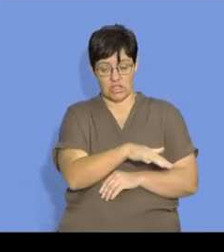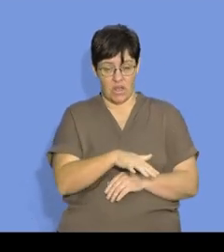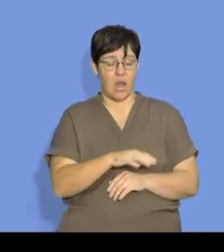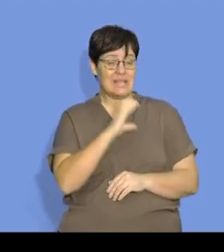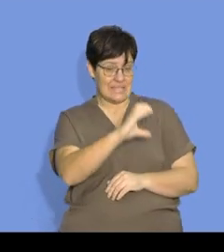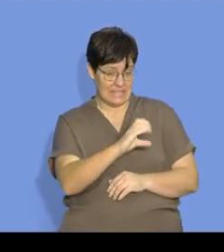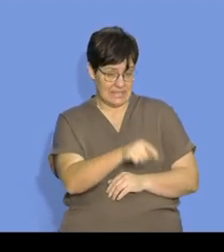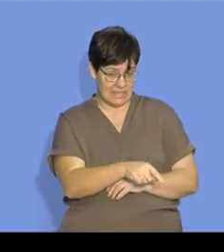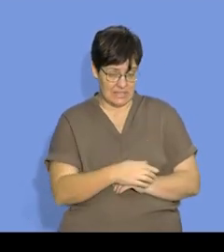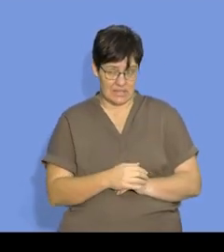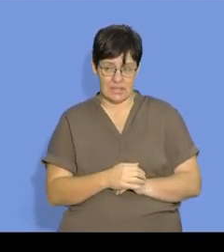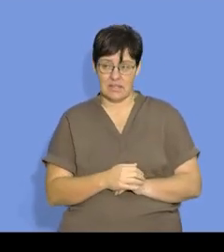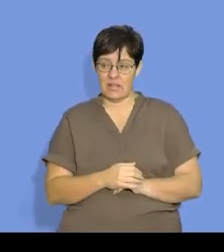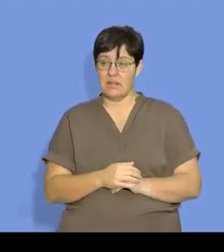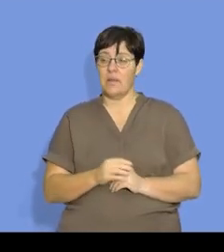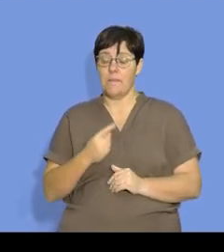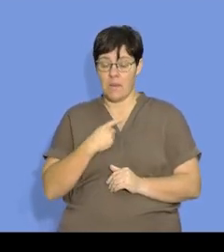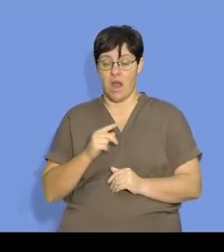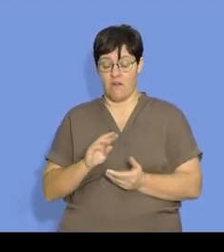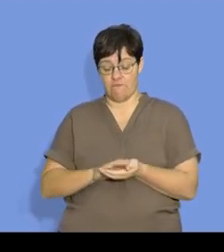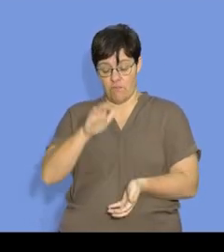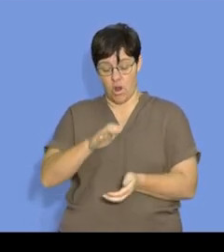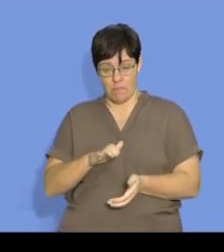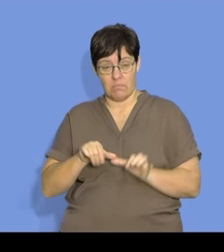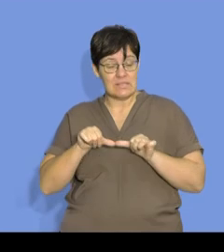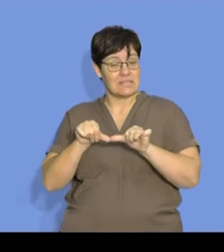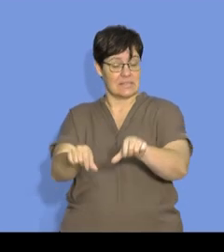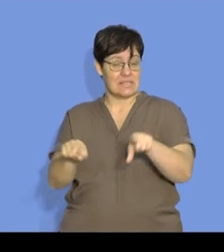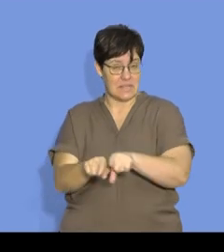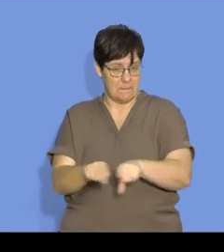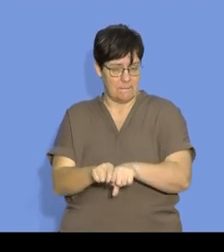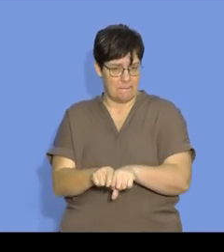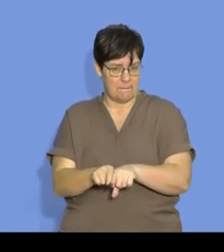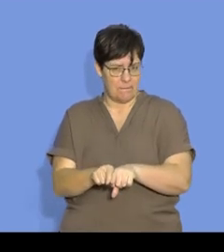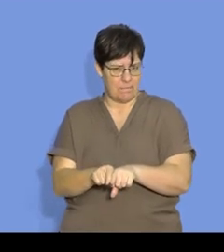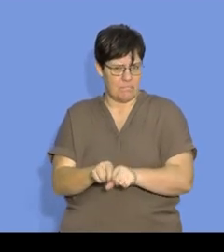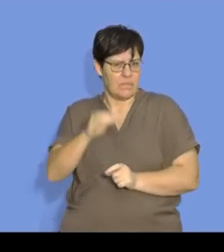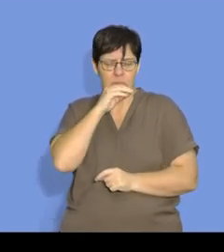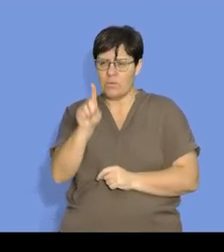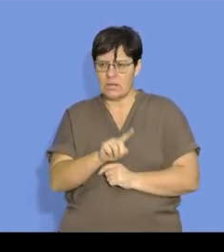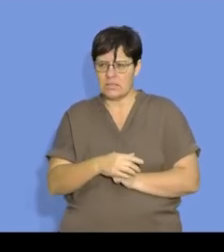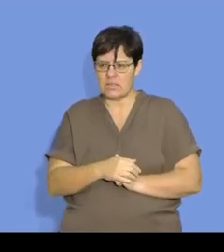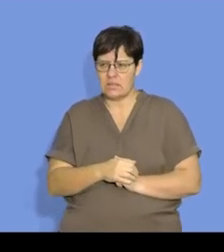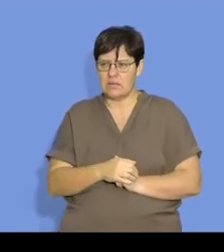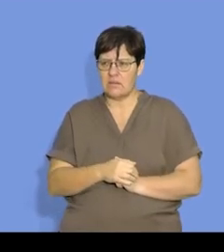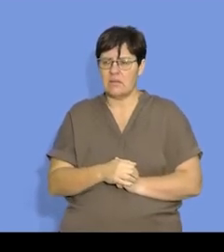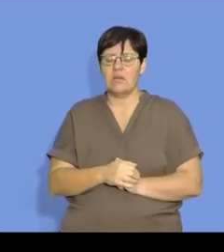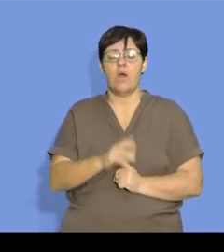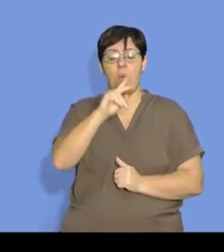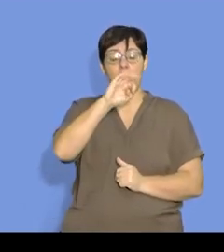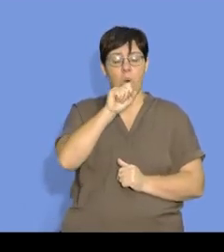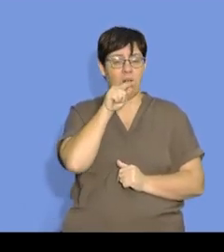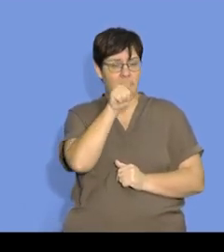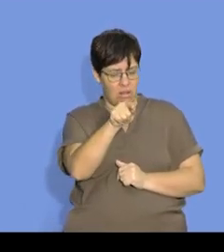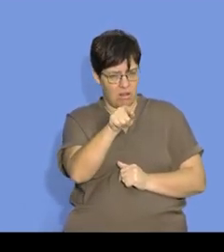area, my concentration, and I keep my volume constant, then it actually means that my